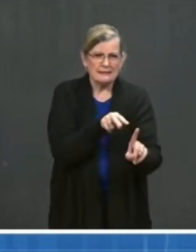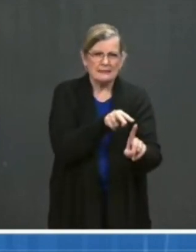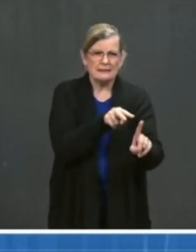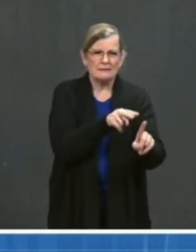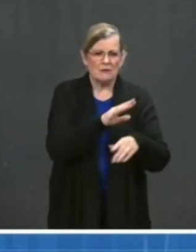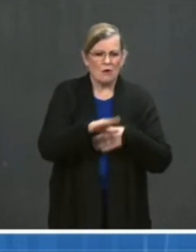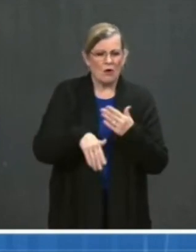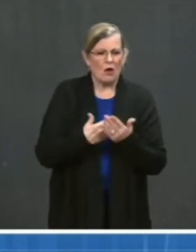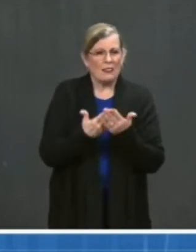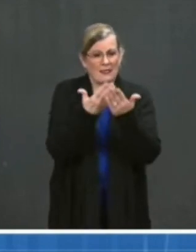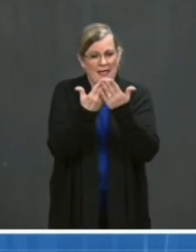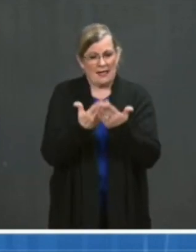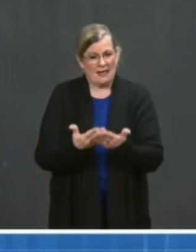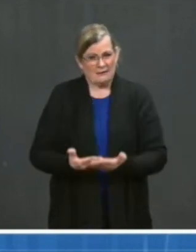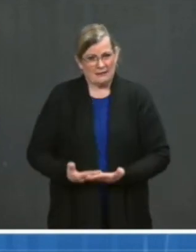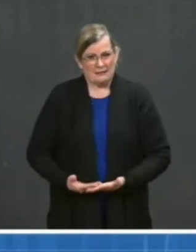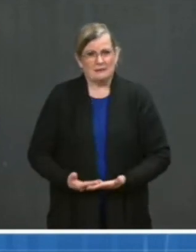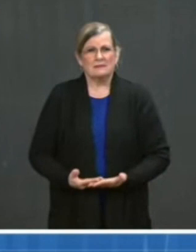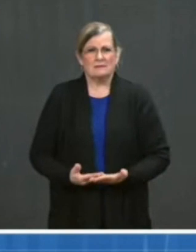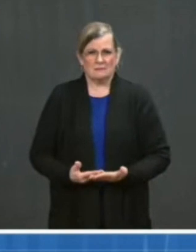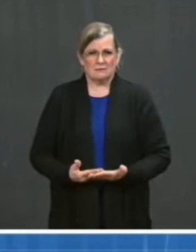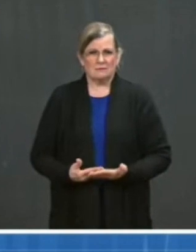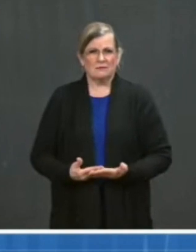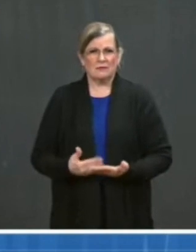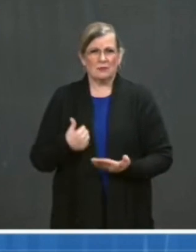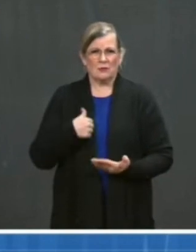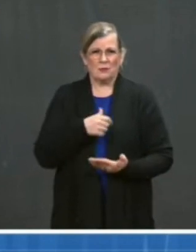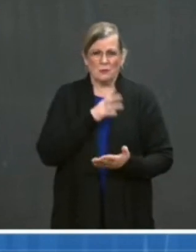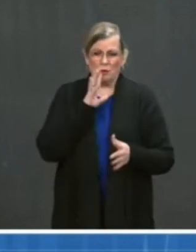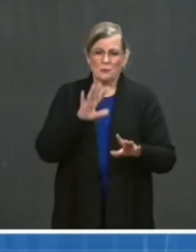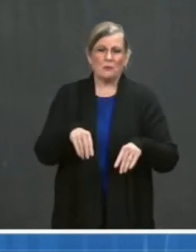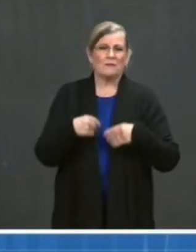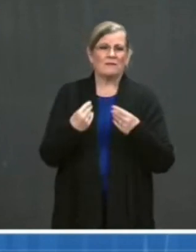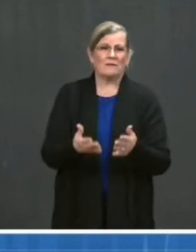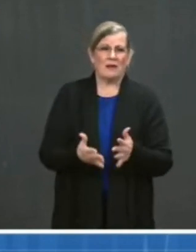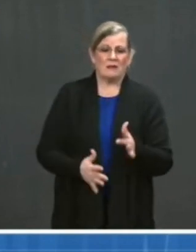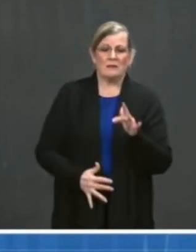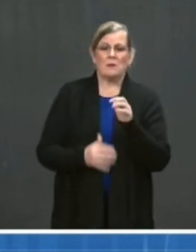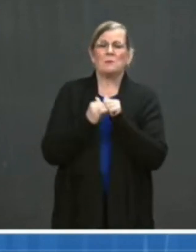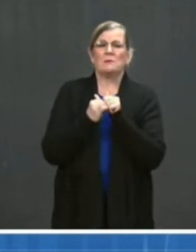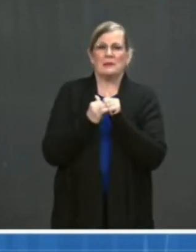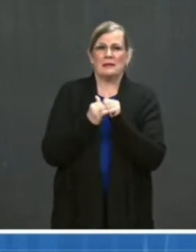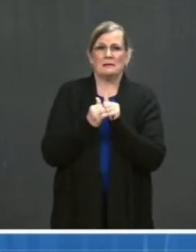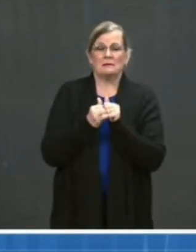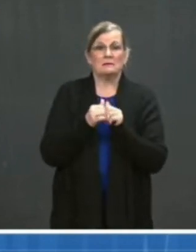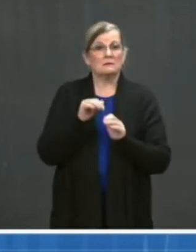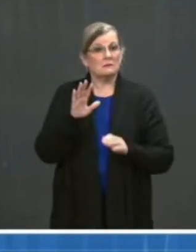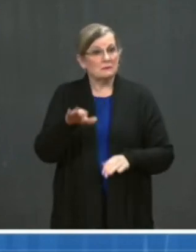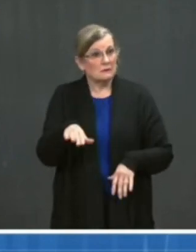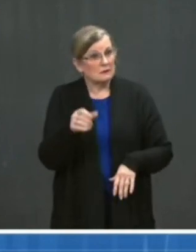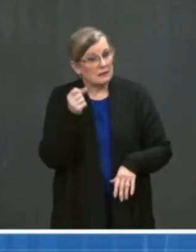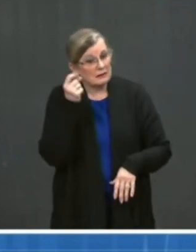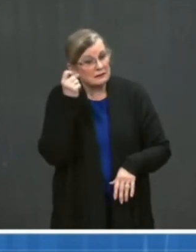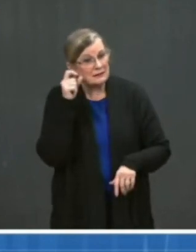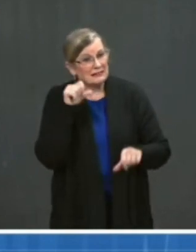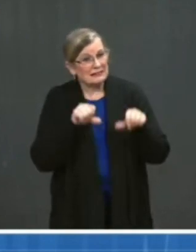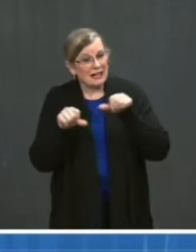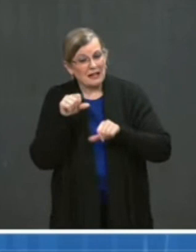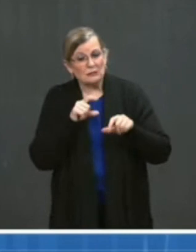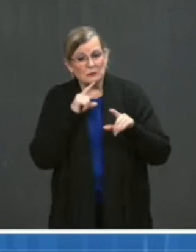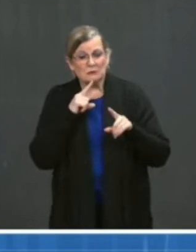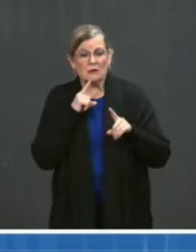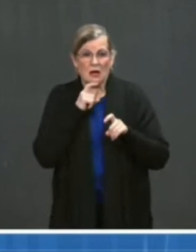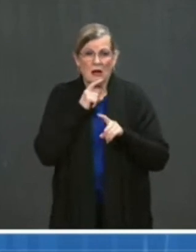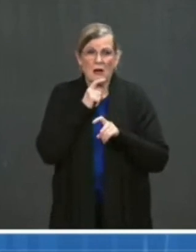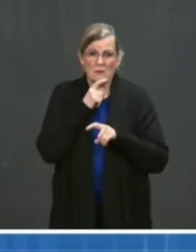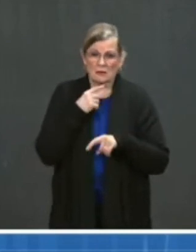of a changing pandemic and its changing science is complex. On the one hand, we are telling you we are worried about rising